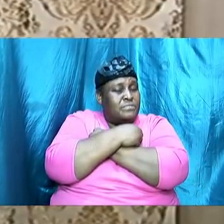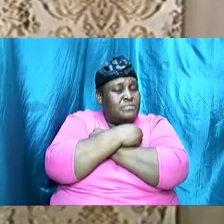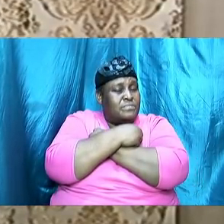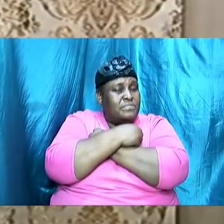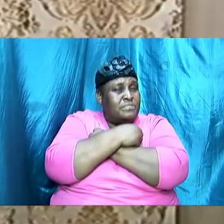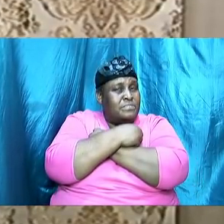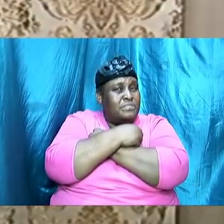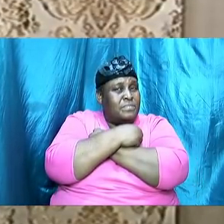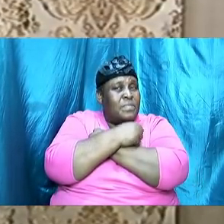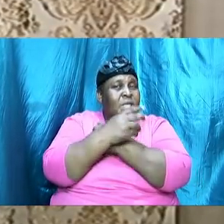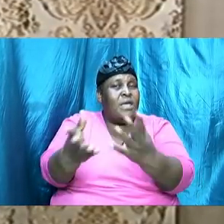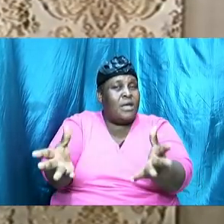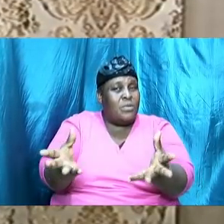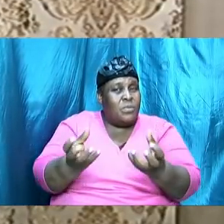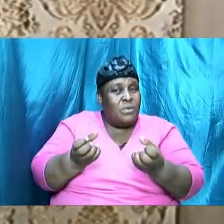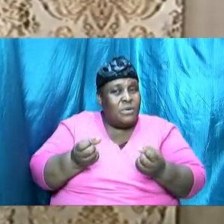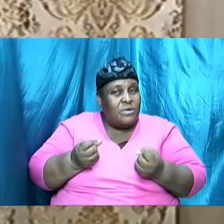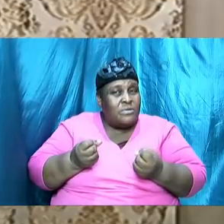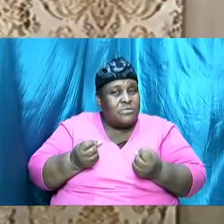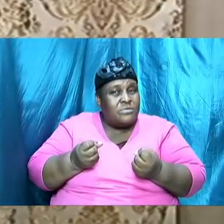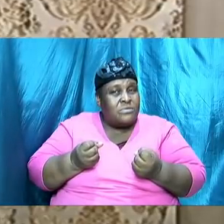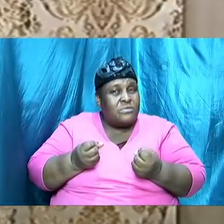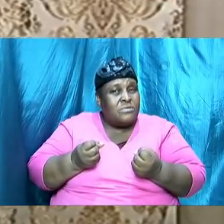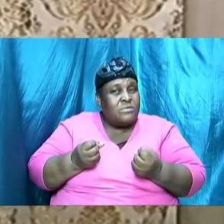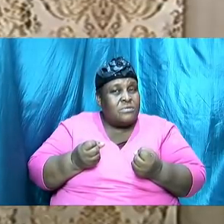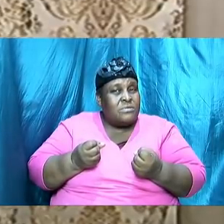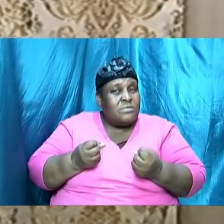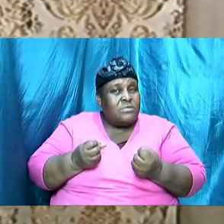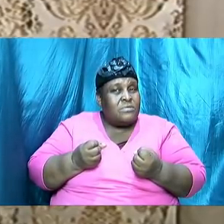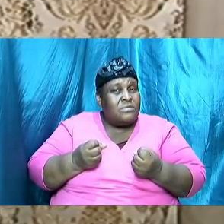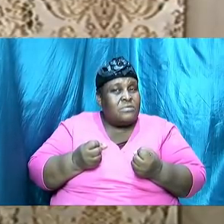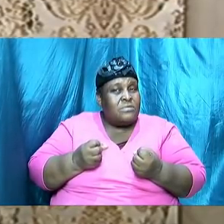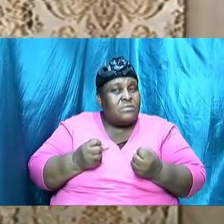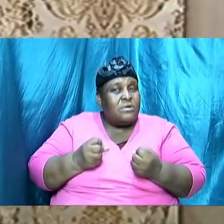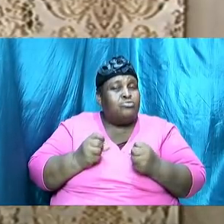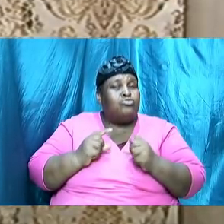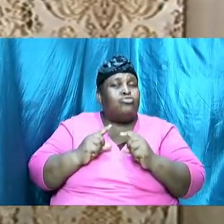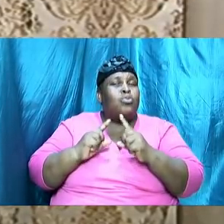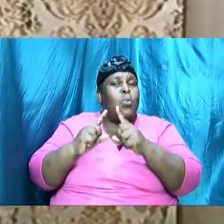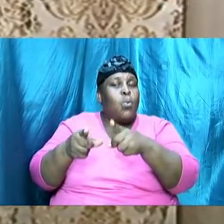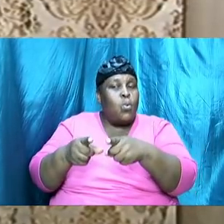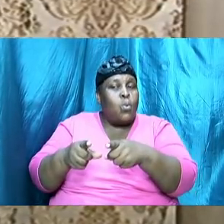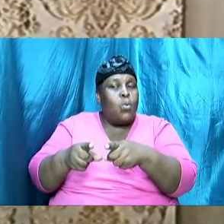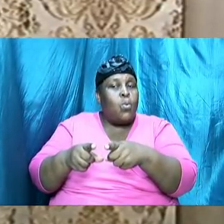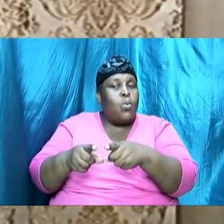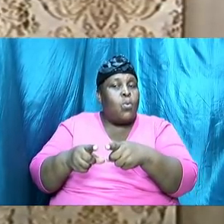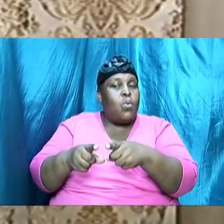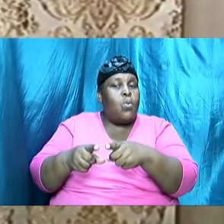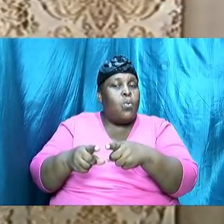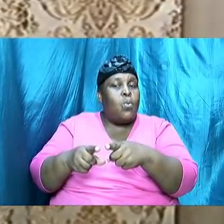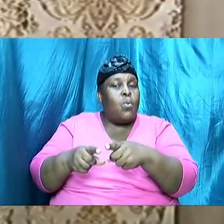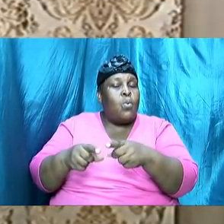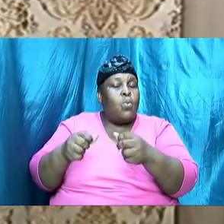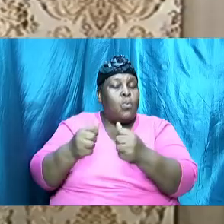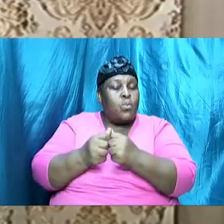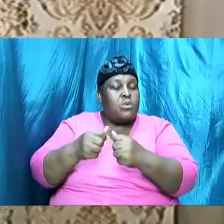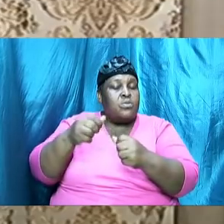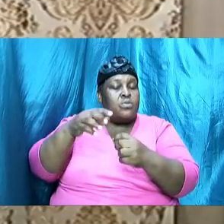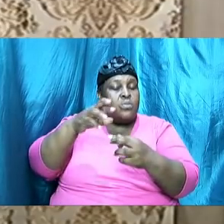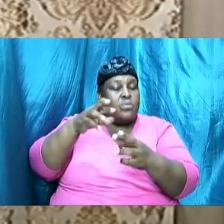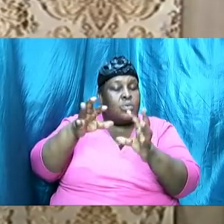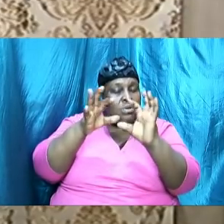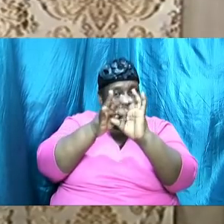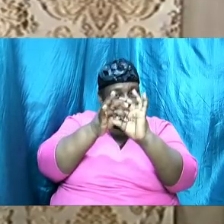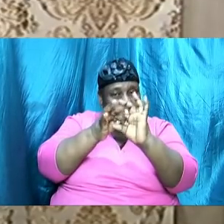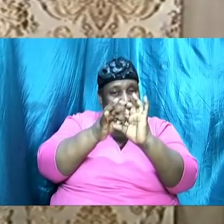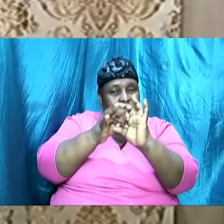want, and to pursue relationships. The big question that now